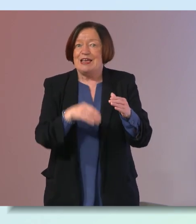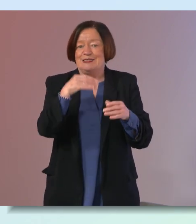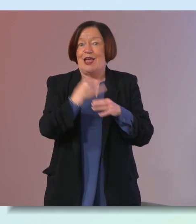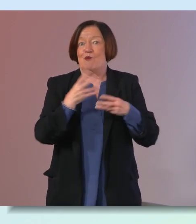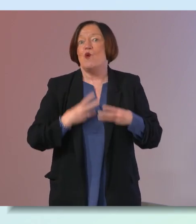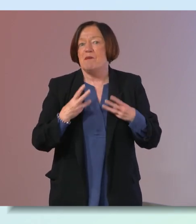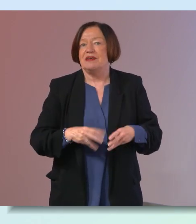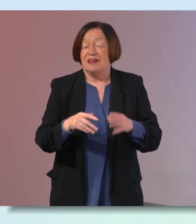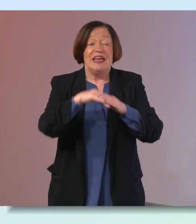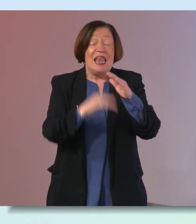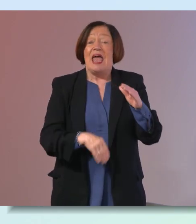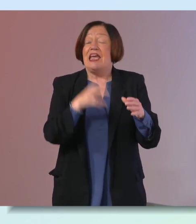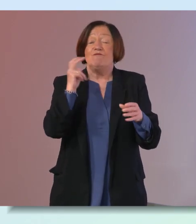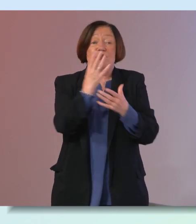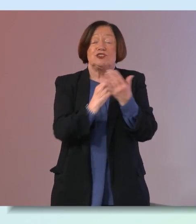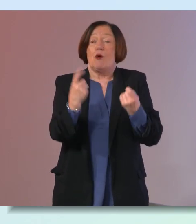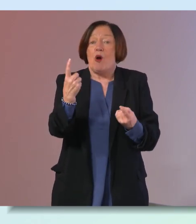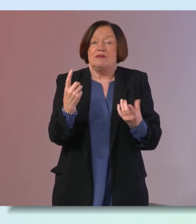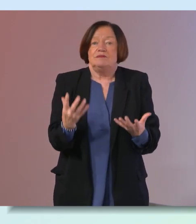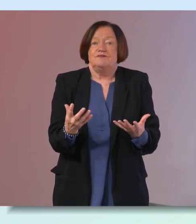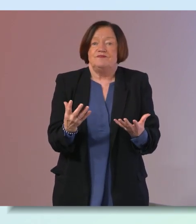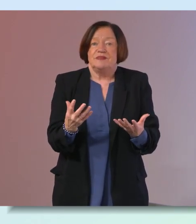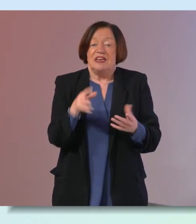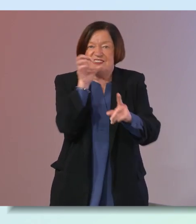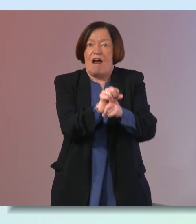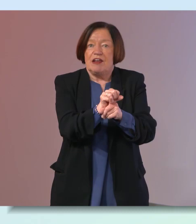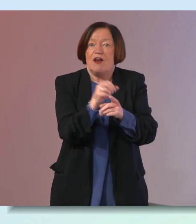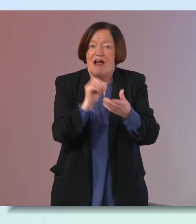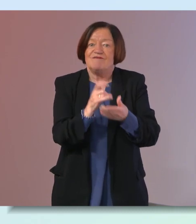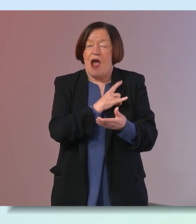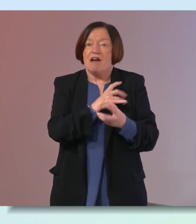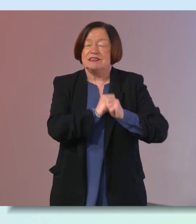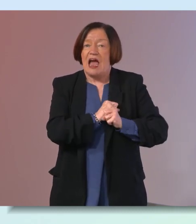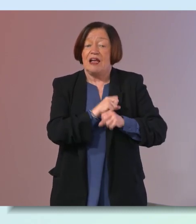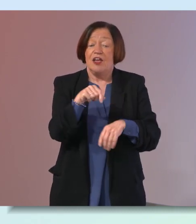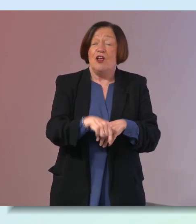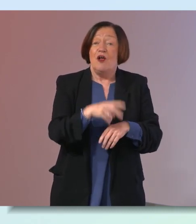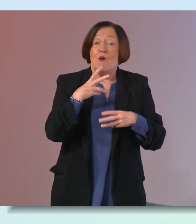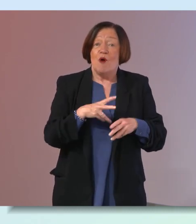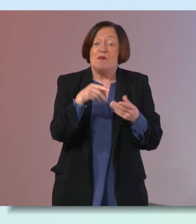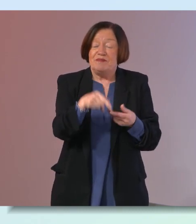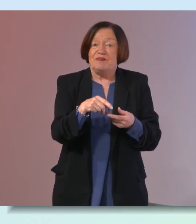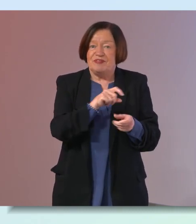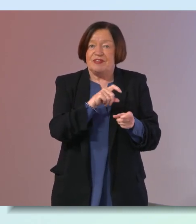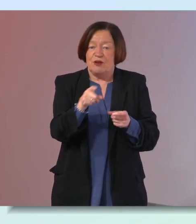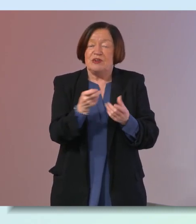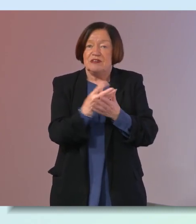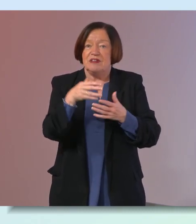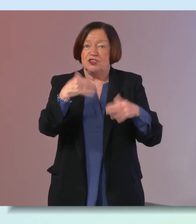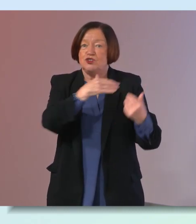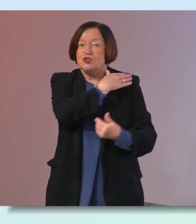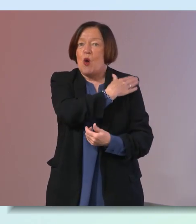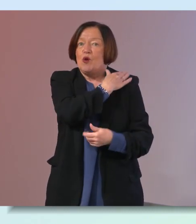it's less common even when someone's um diagnosed as having a heart attack as a woman often they'll they'll describe shoulder